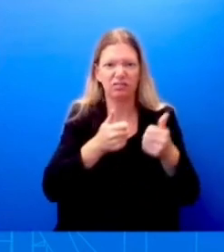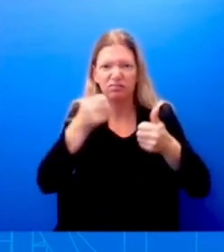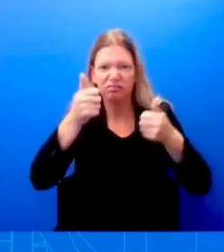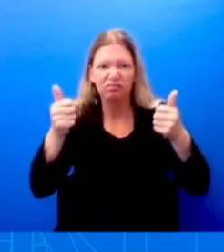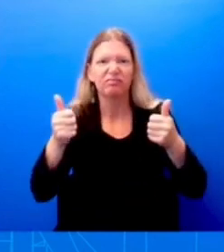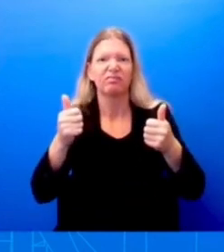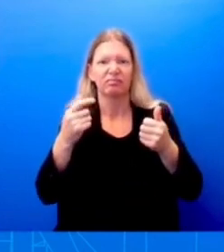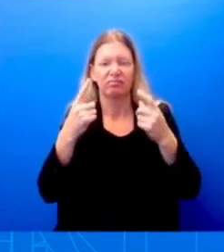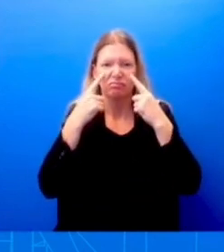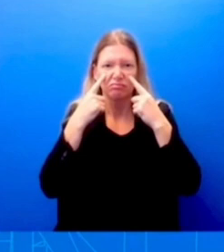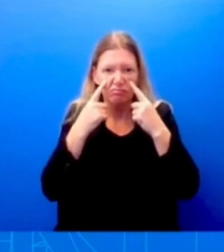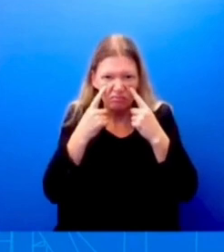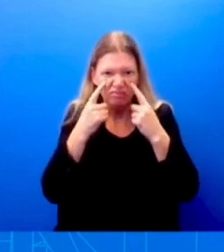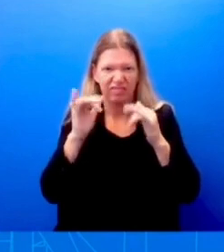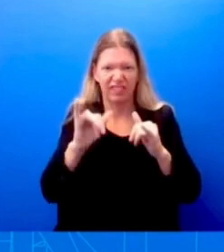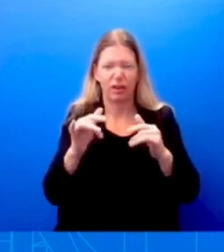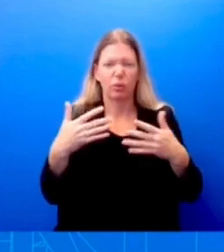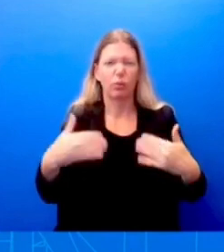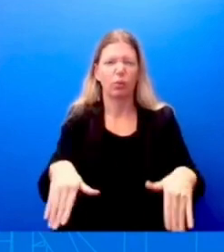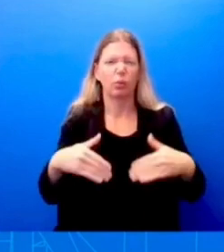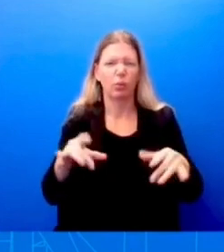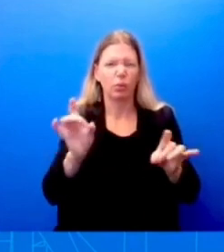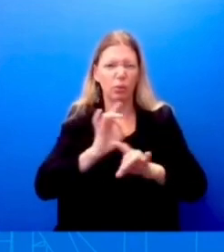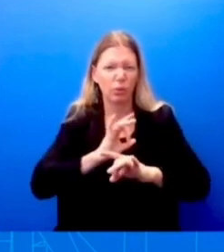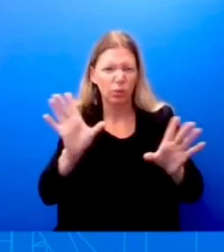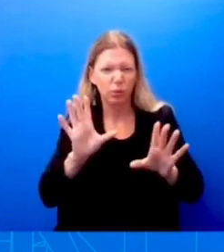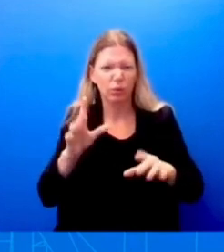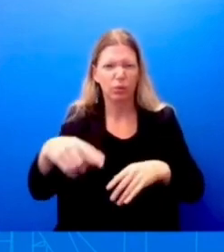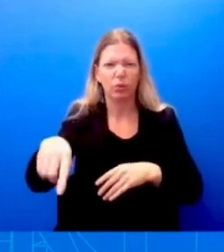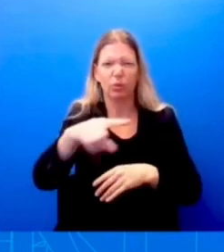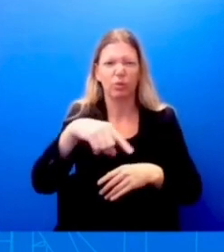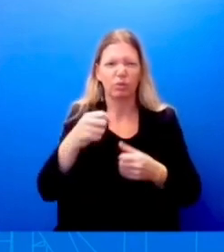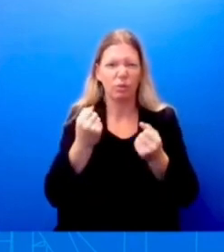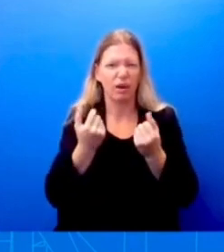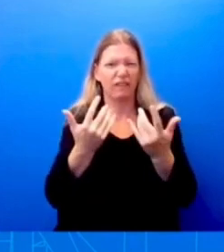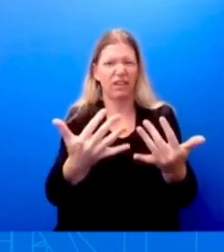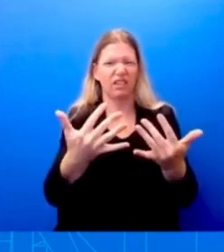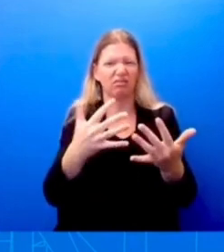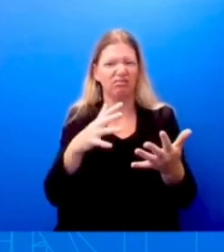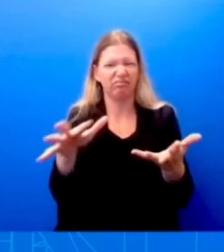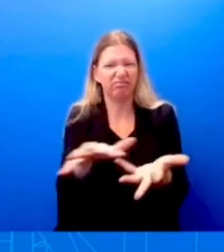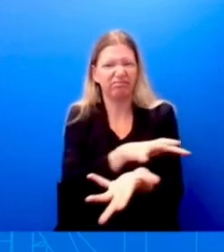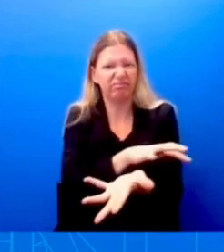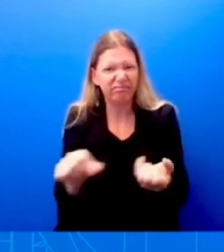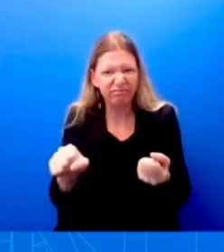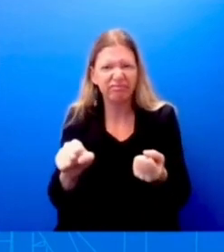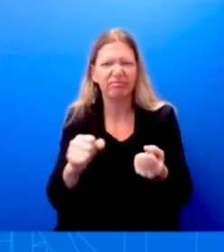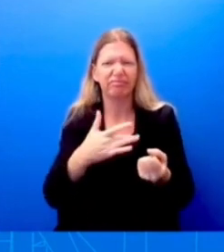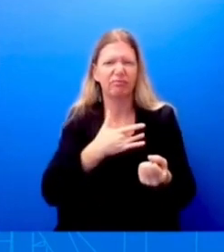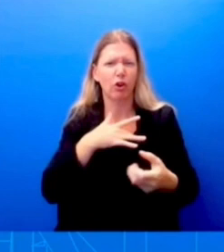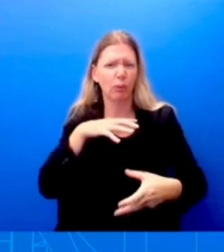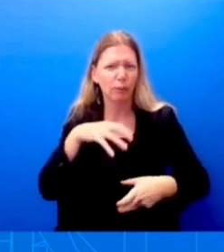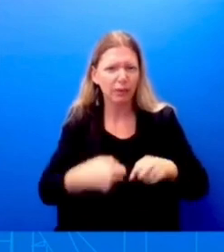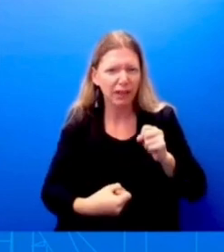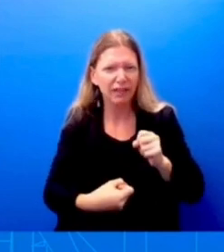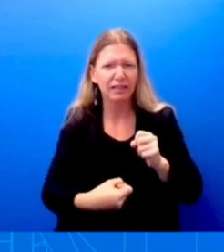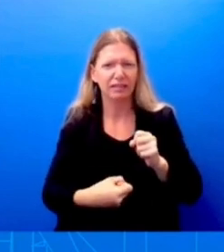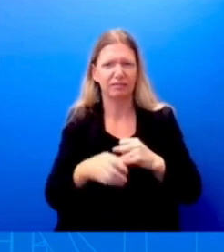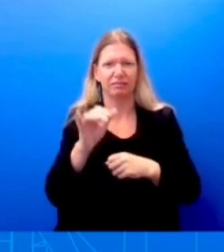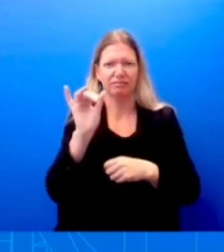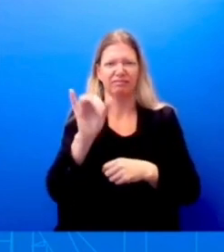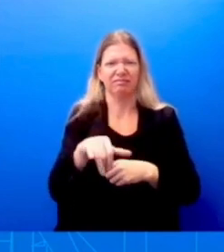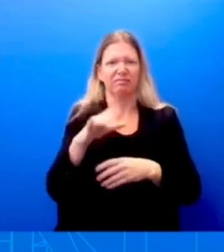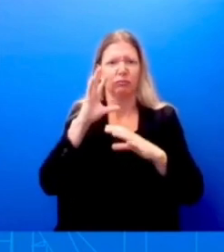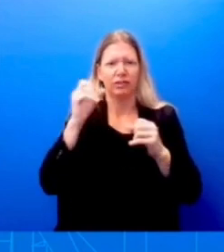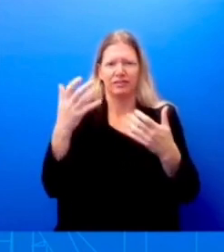heartbreaking. And so what I can say here and now, and as the President has said, he is committed to delivering everything that he can to the people of